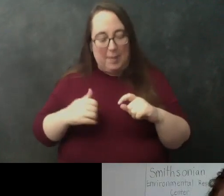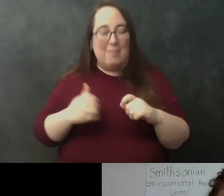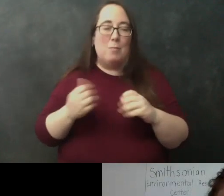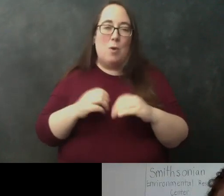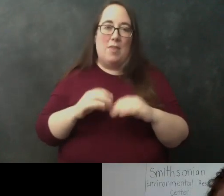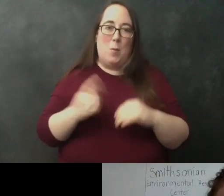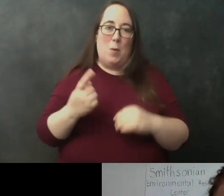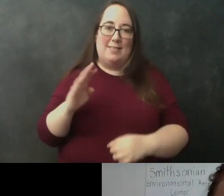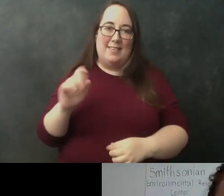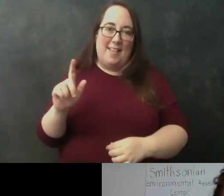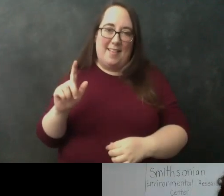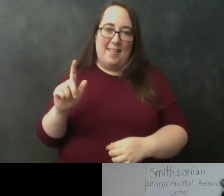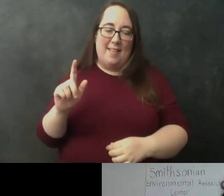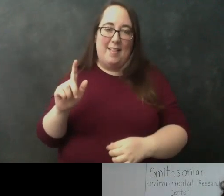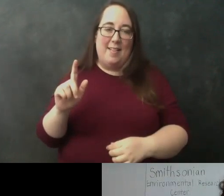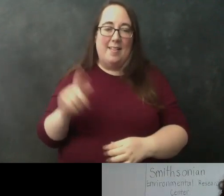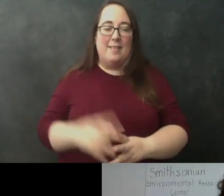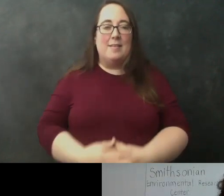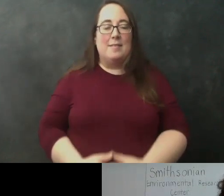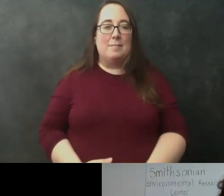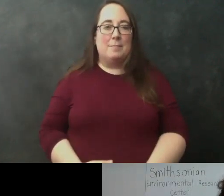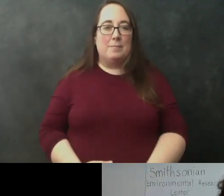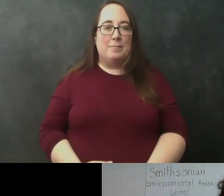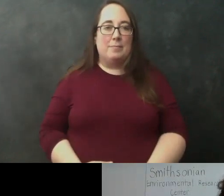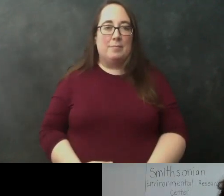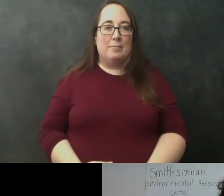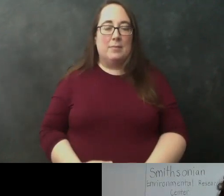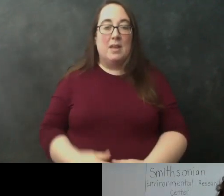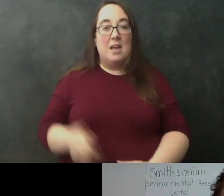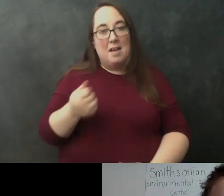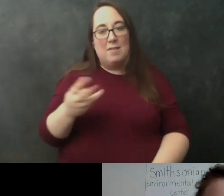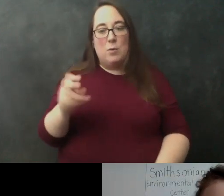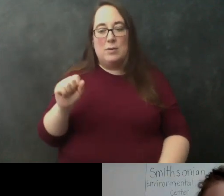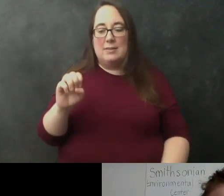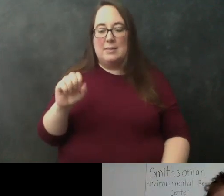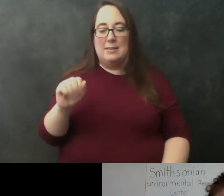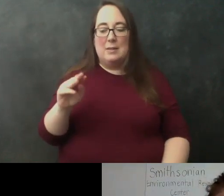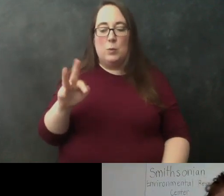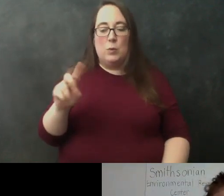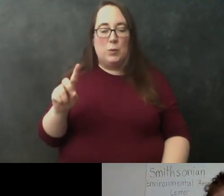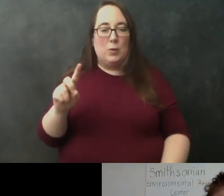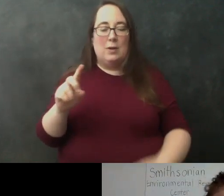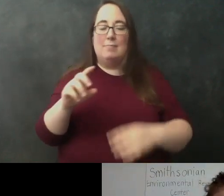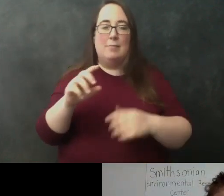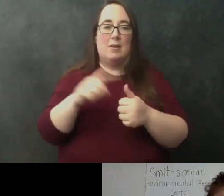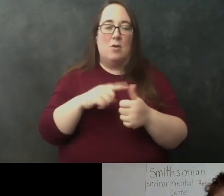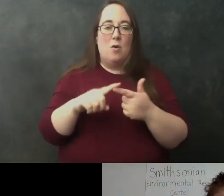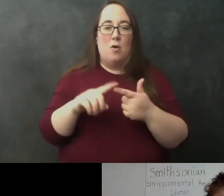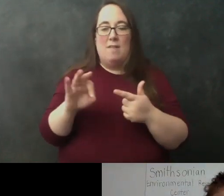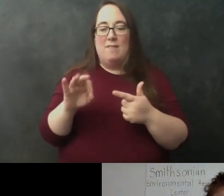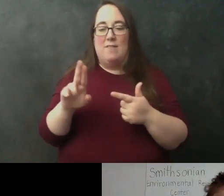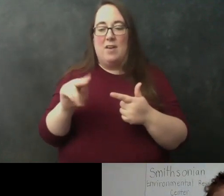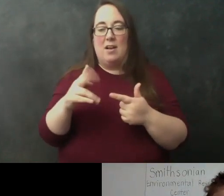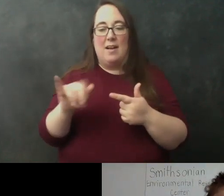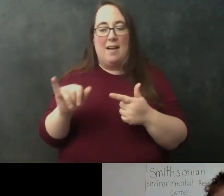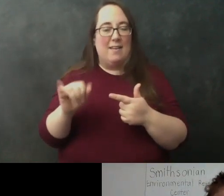there's a couple of um like seaweeds or um or fungi where they can have single cells that are really